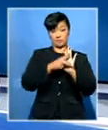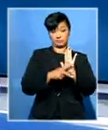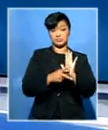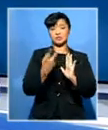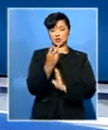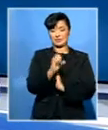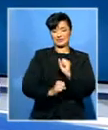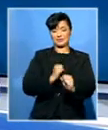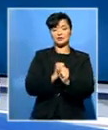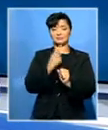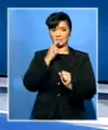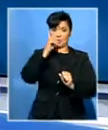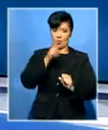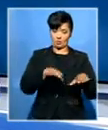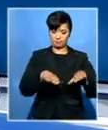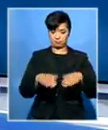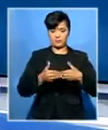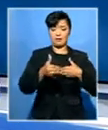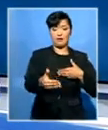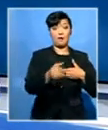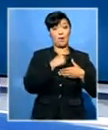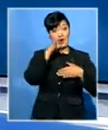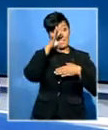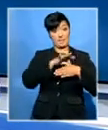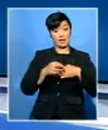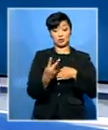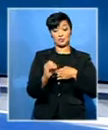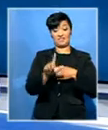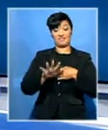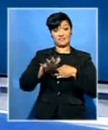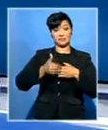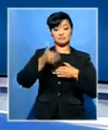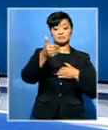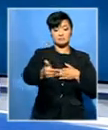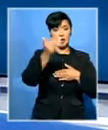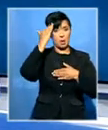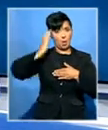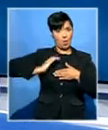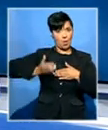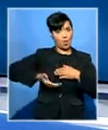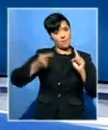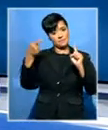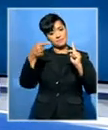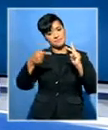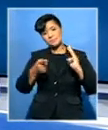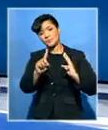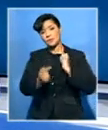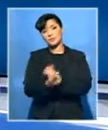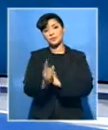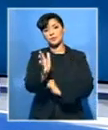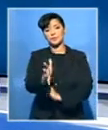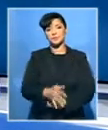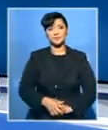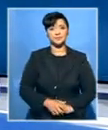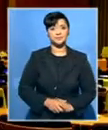ago of the Beijing Platform of Action in 1995 as countries finalize the post-2015 Agenda for Women.